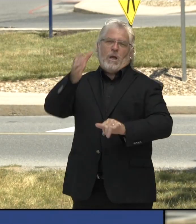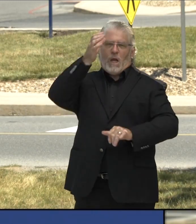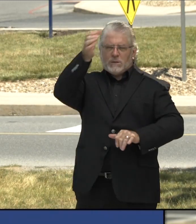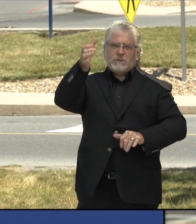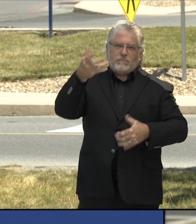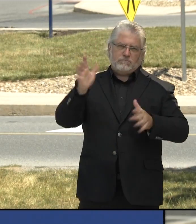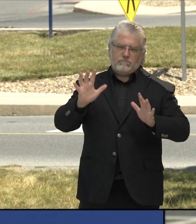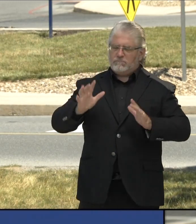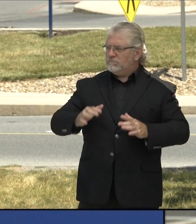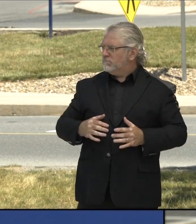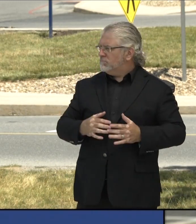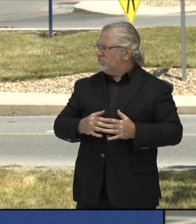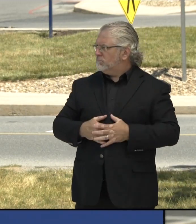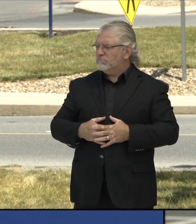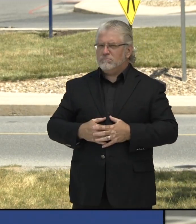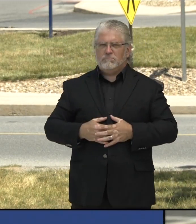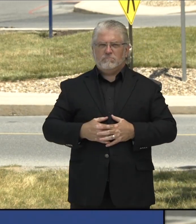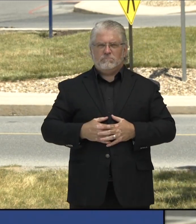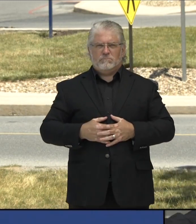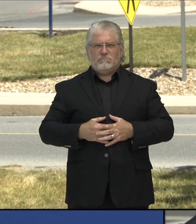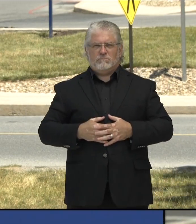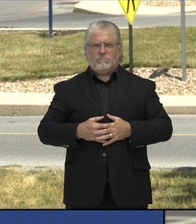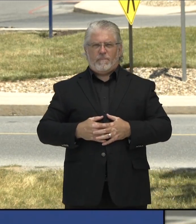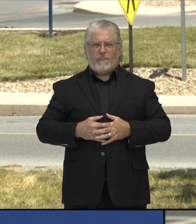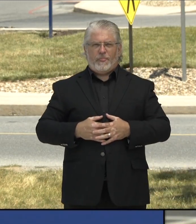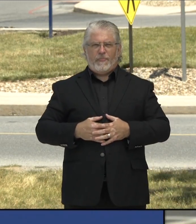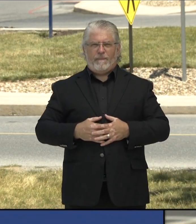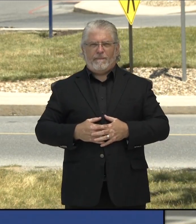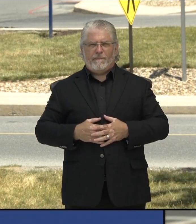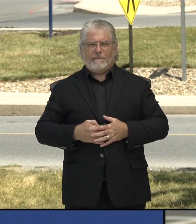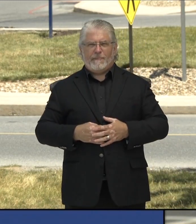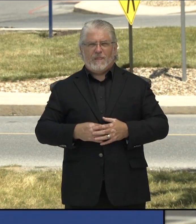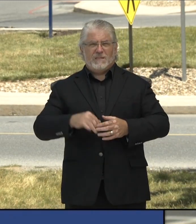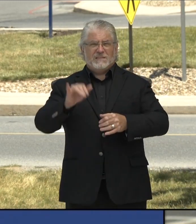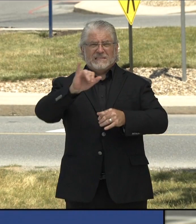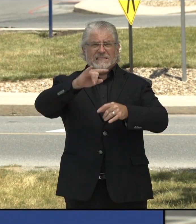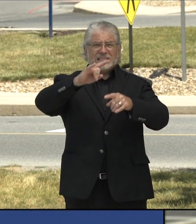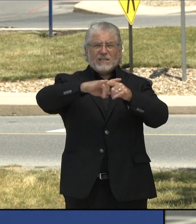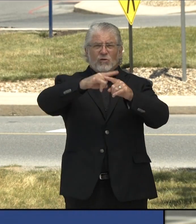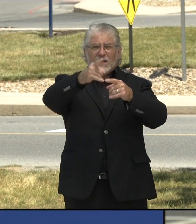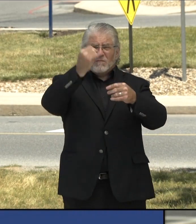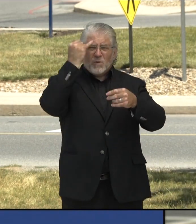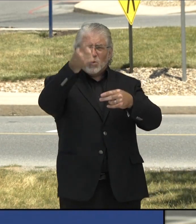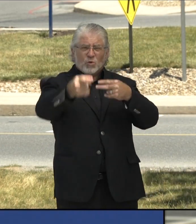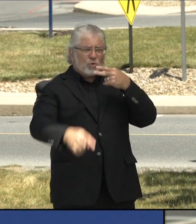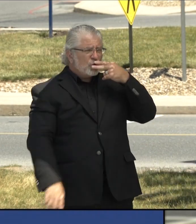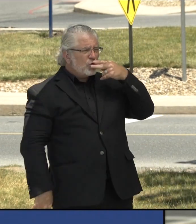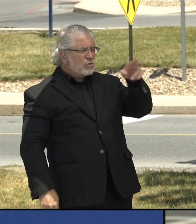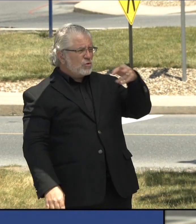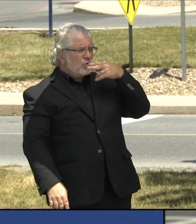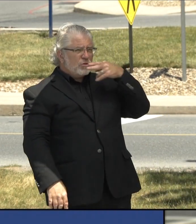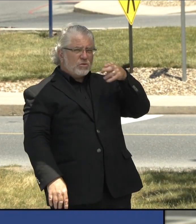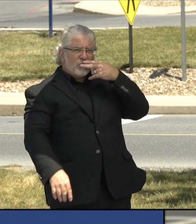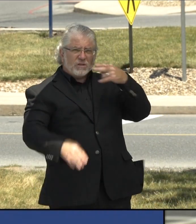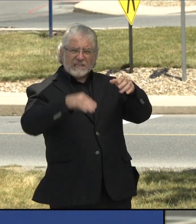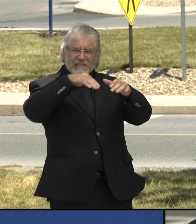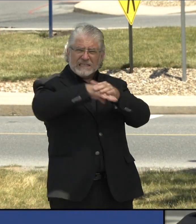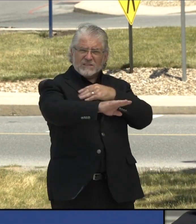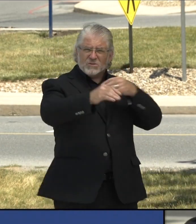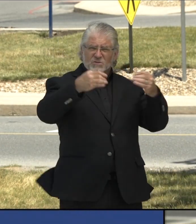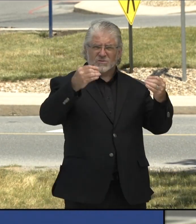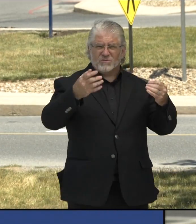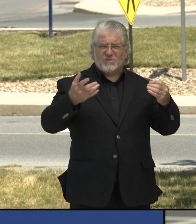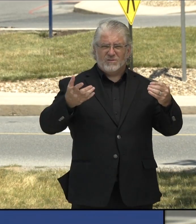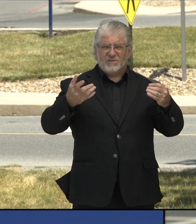If you pull out a cigarette and light it up, which in the early days of the smoke, indoor smoking bans, people would do.